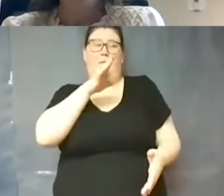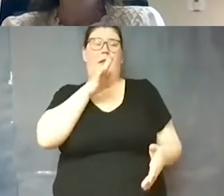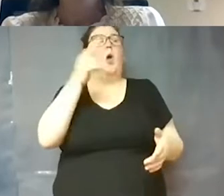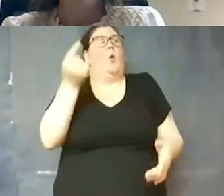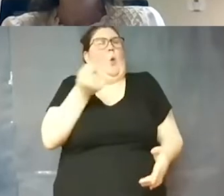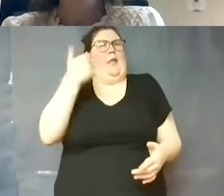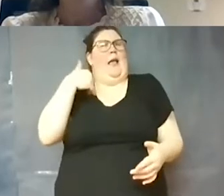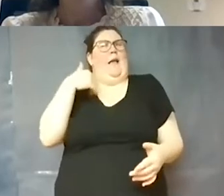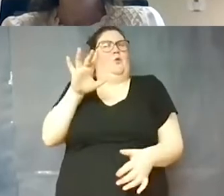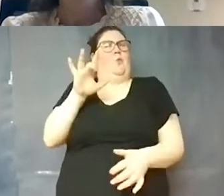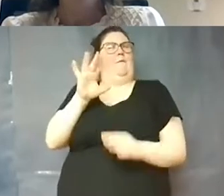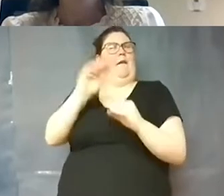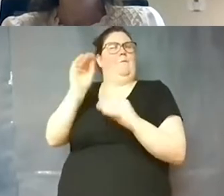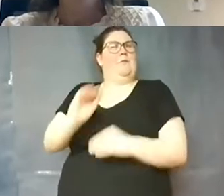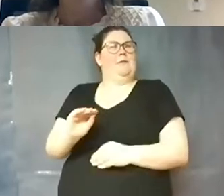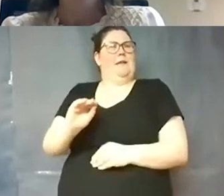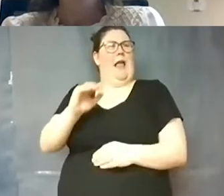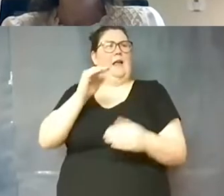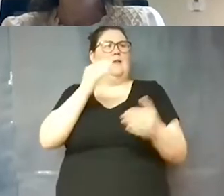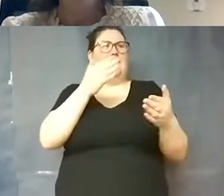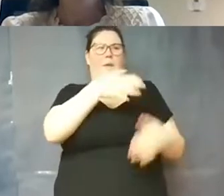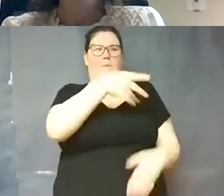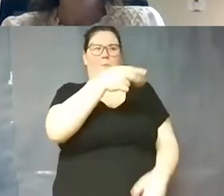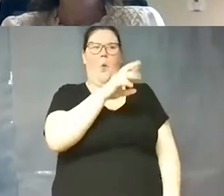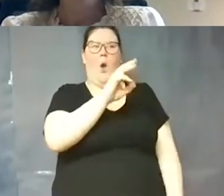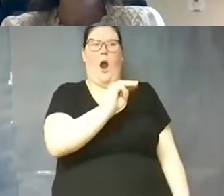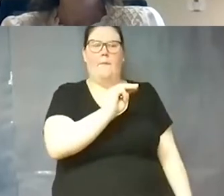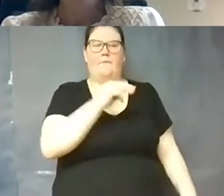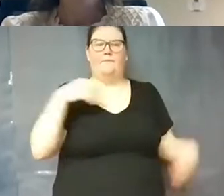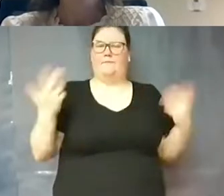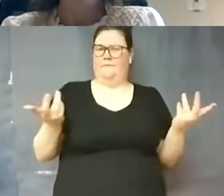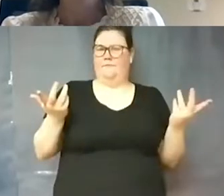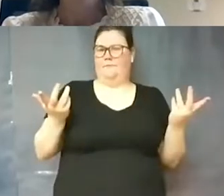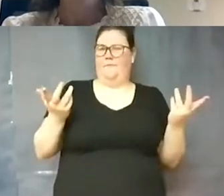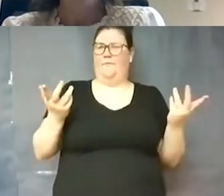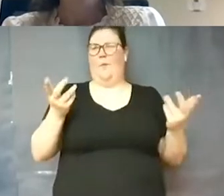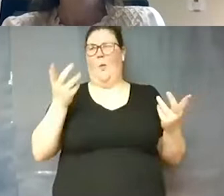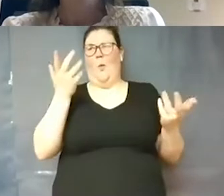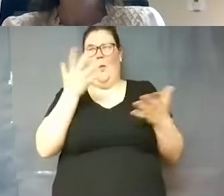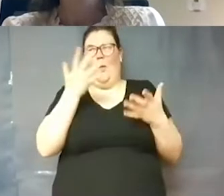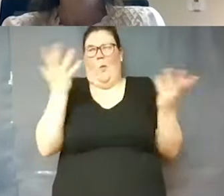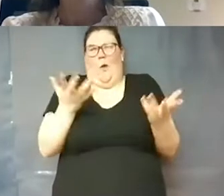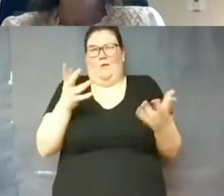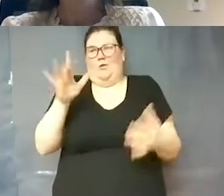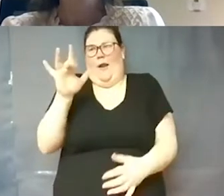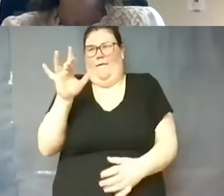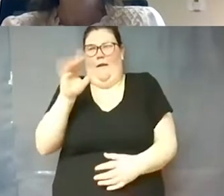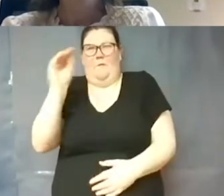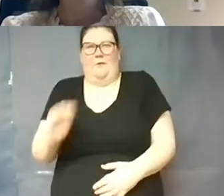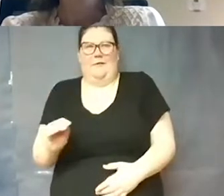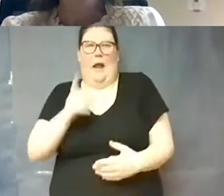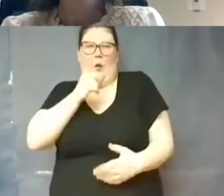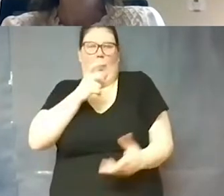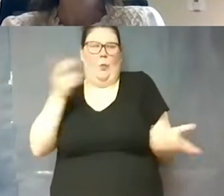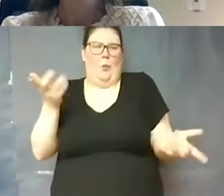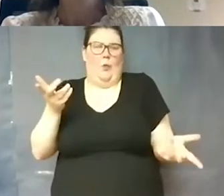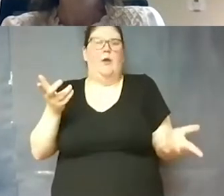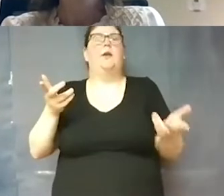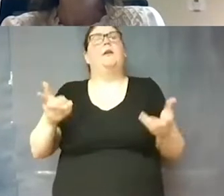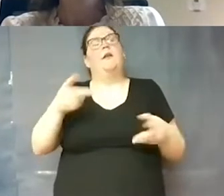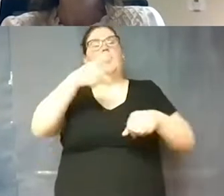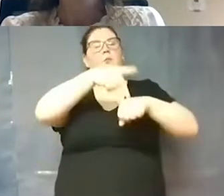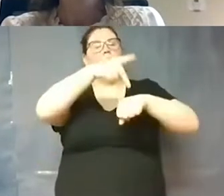only have 25 percent well what 25 gets to go to the prom um and so the the principles all